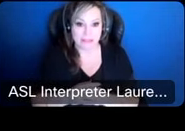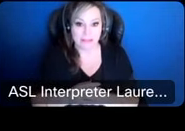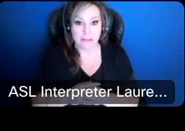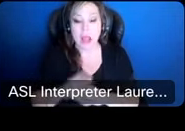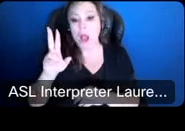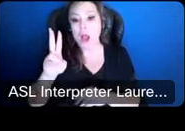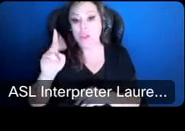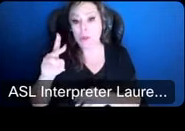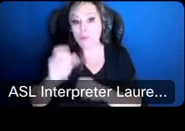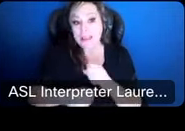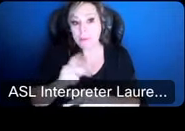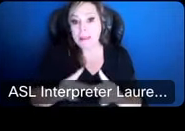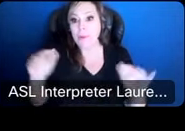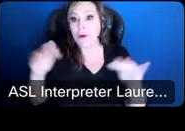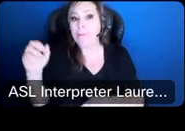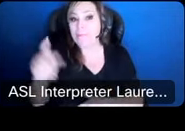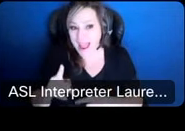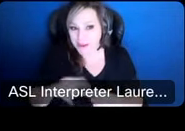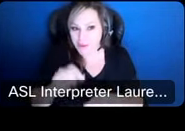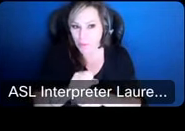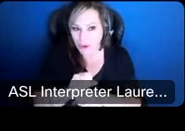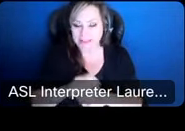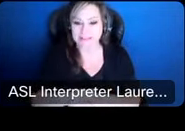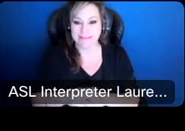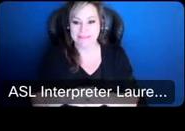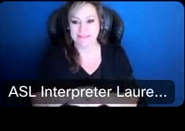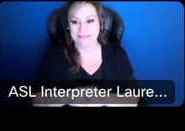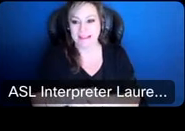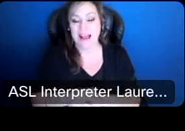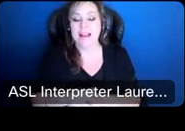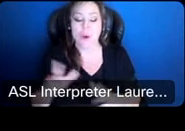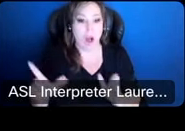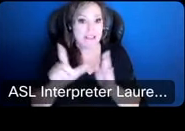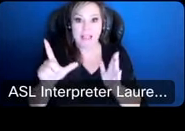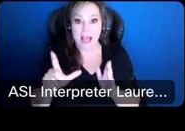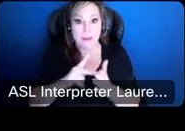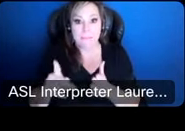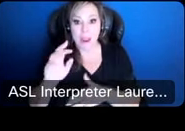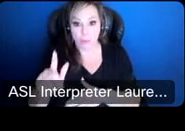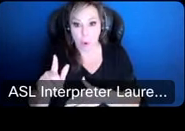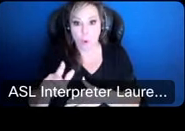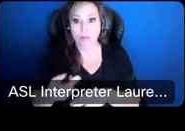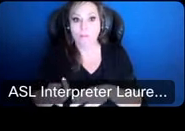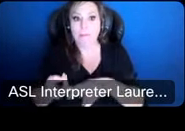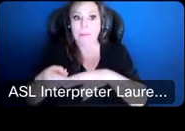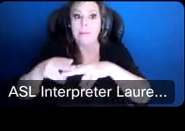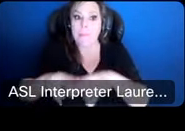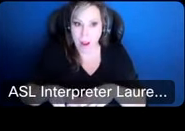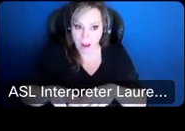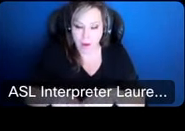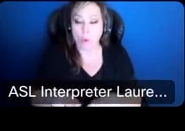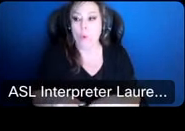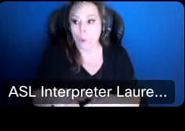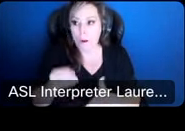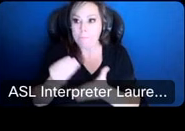23 people began to come back into the workforce and school districts so suddenly those payroll began to hit the budget and the expenditures